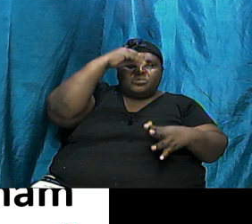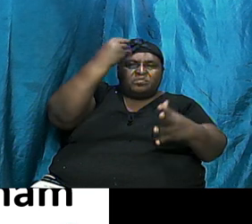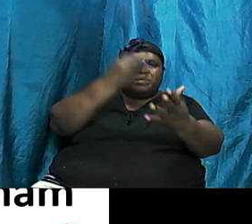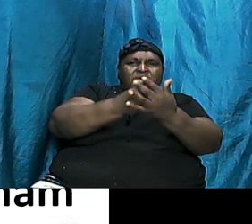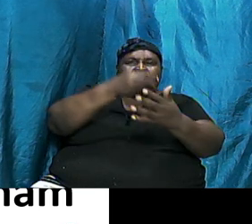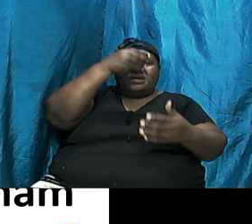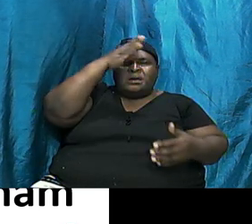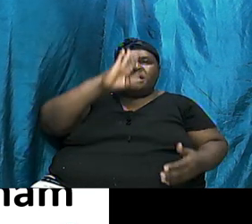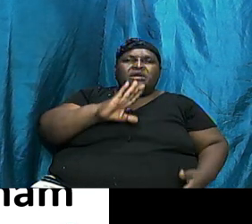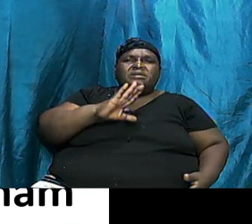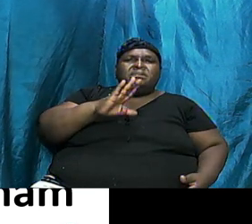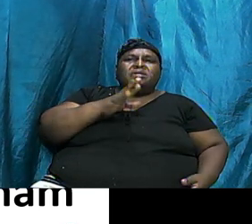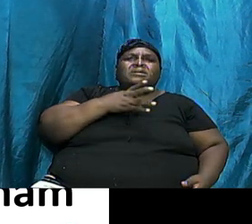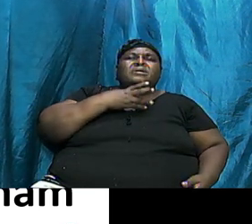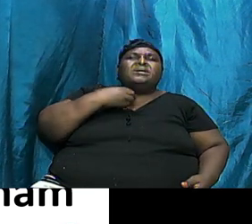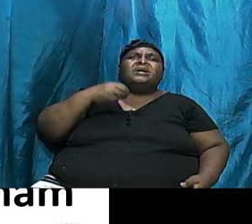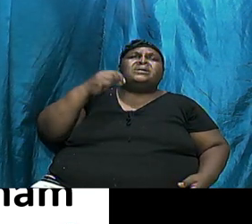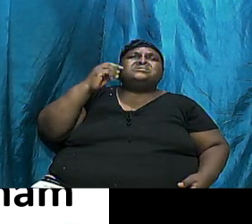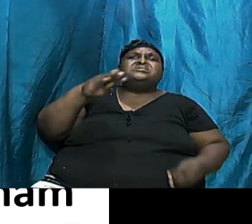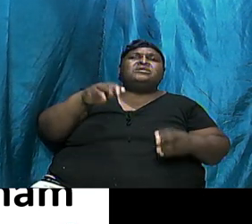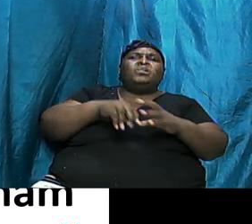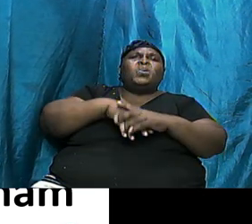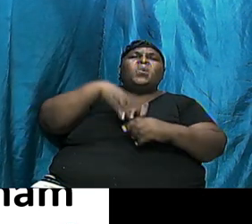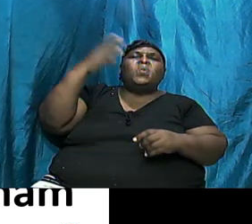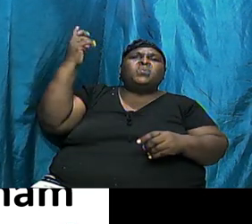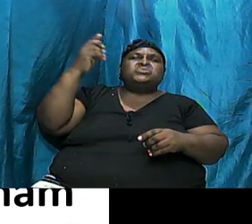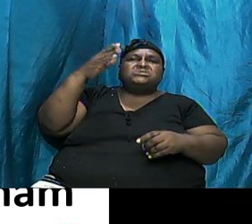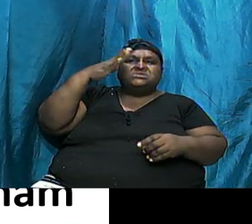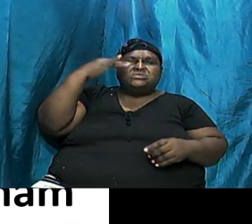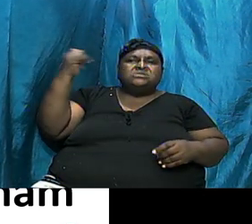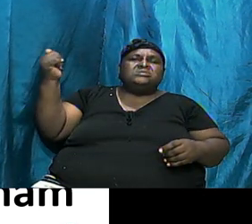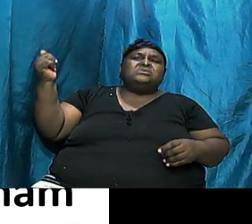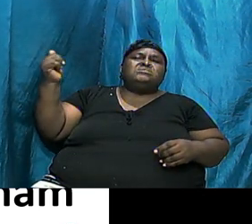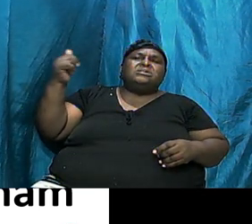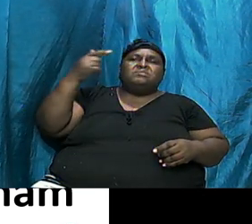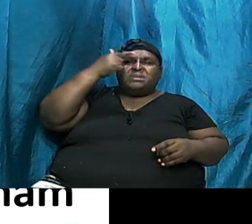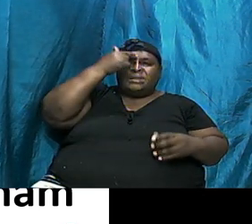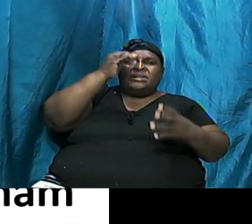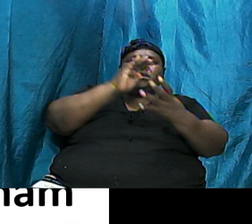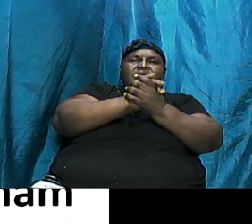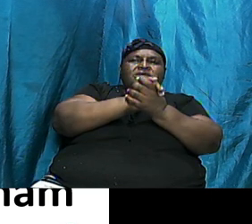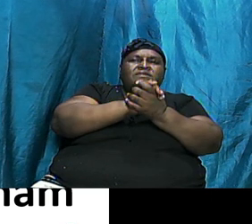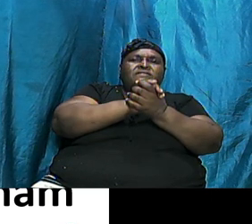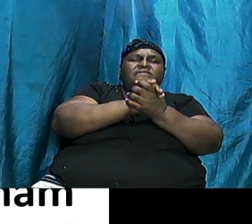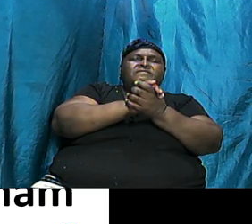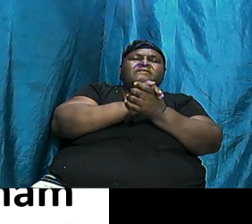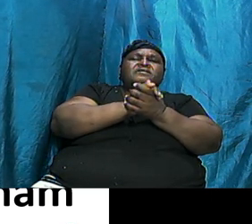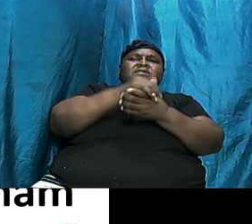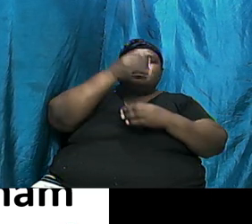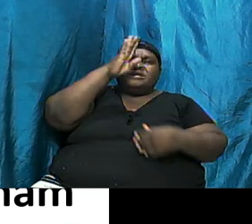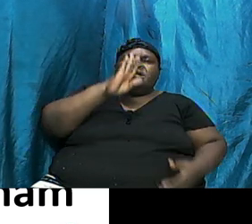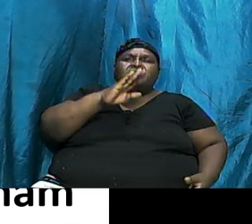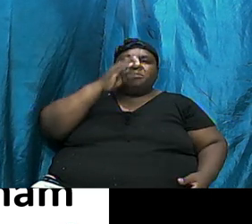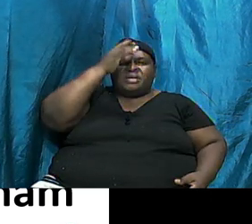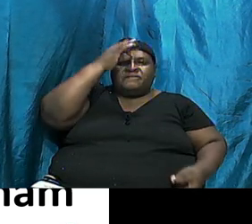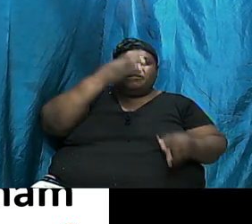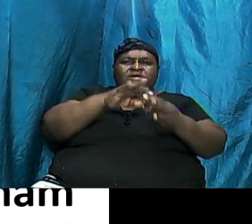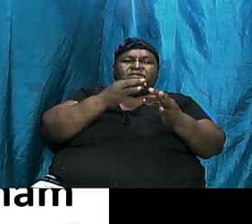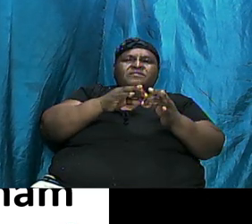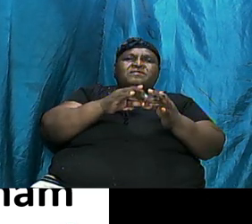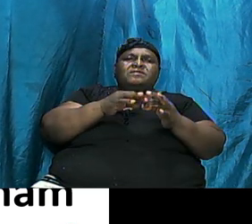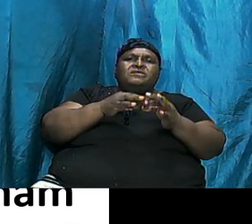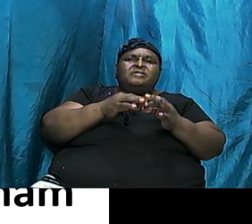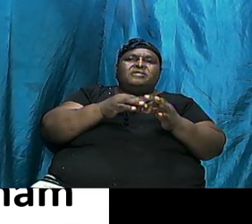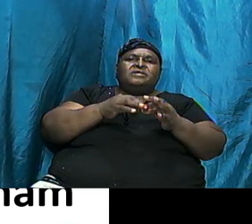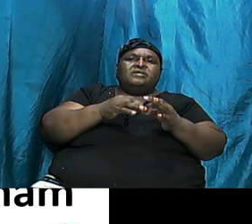Is That He Was A Man That Obeyed God And He Was A Man Of Faith And That Is